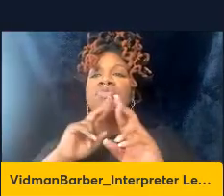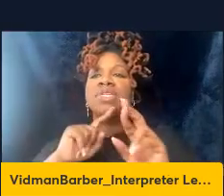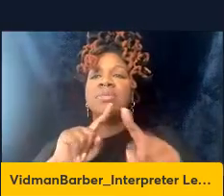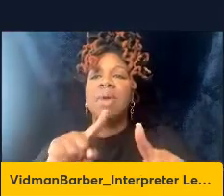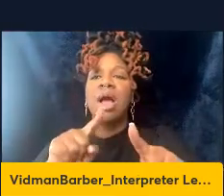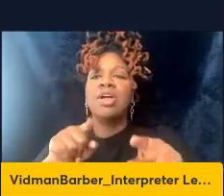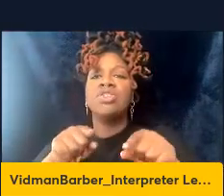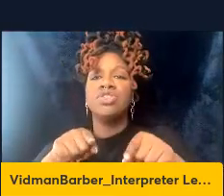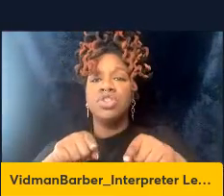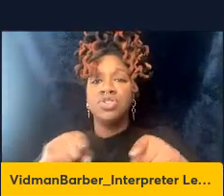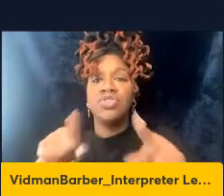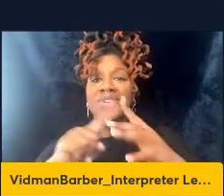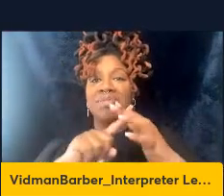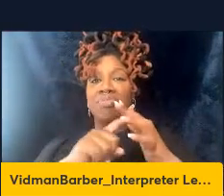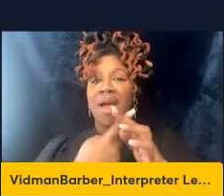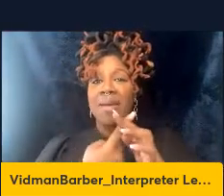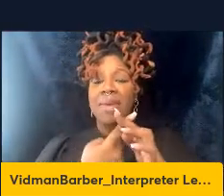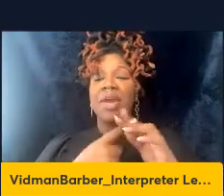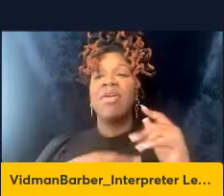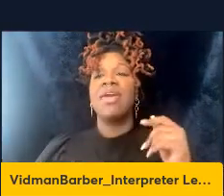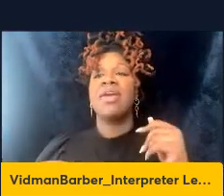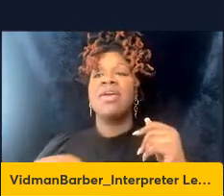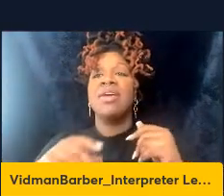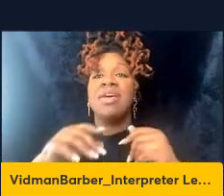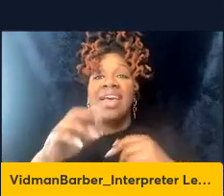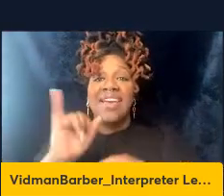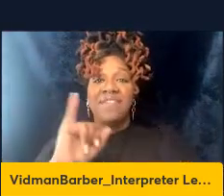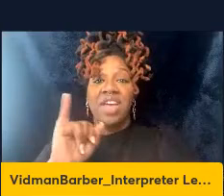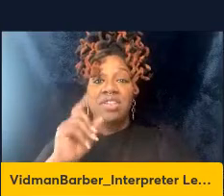primary RSV infection, we have